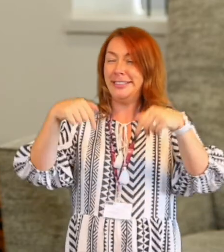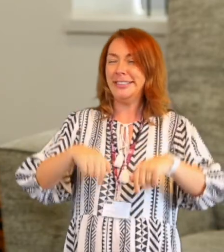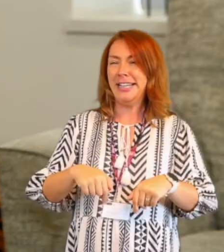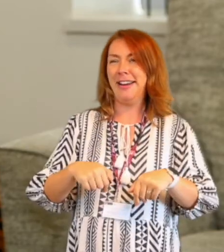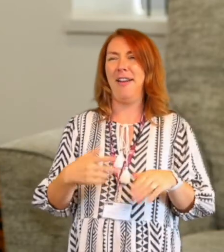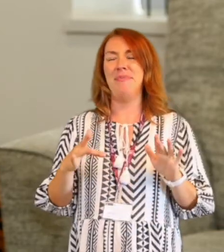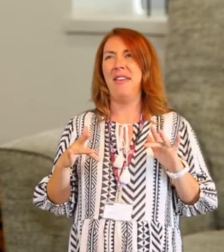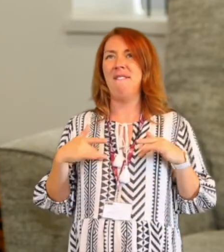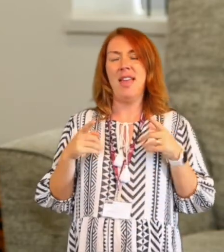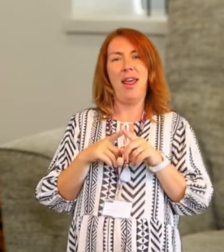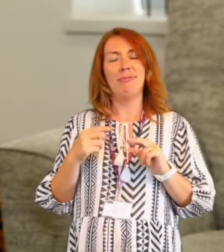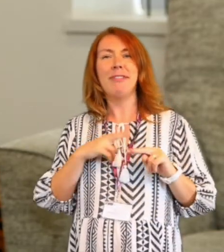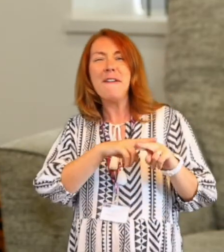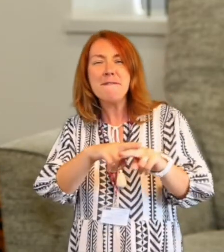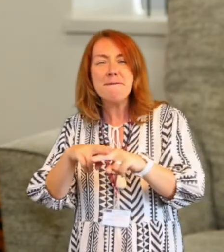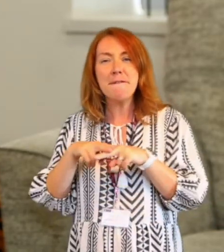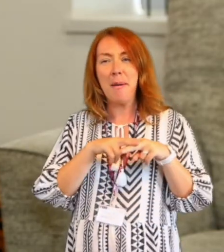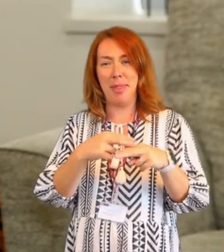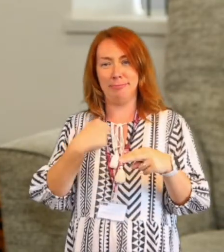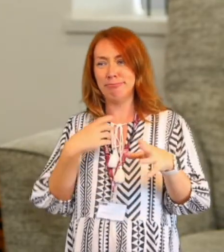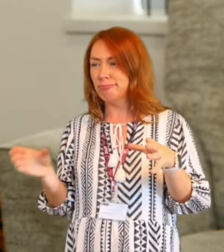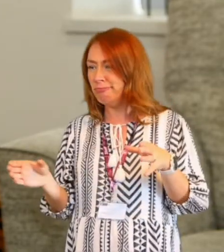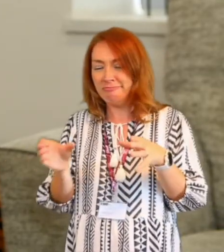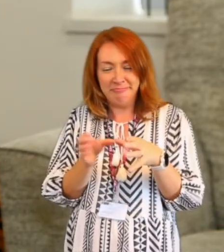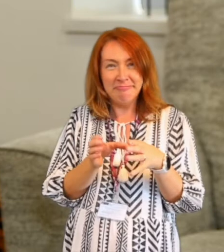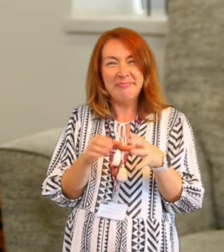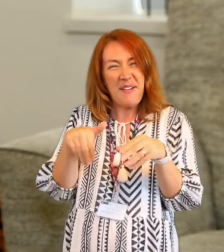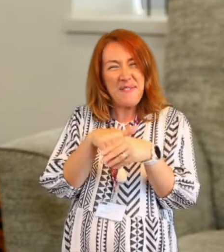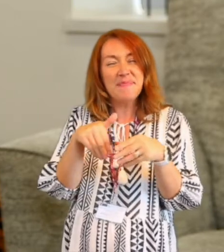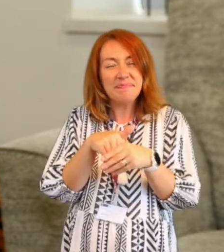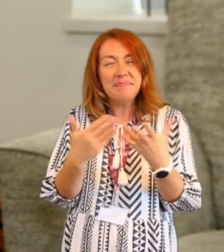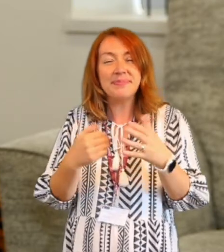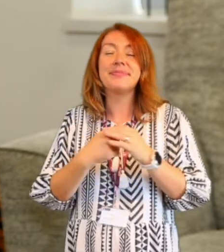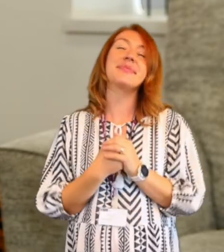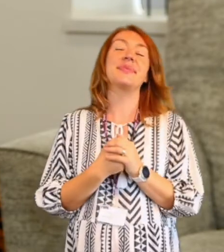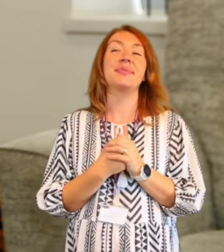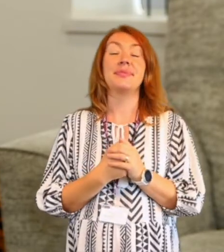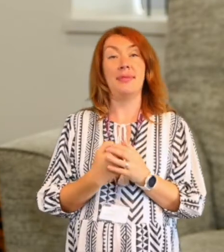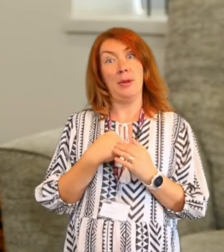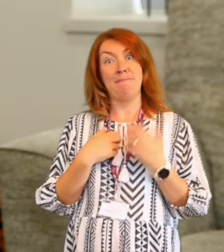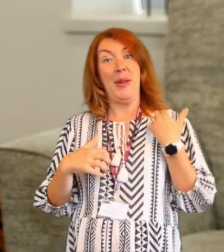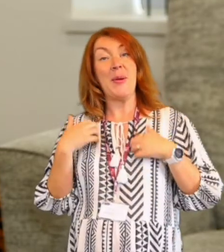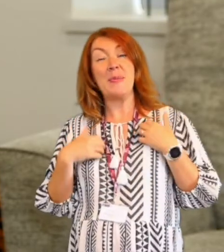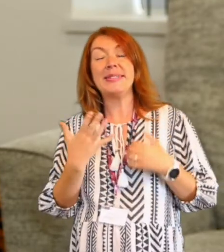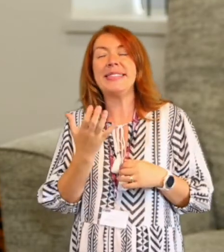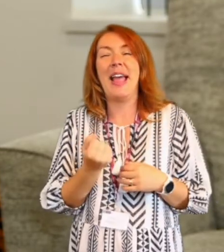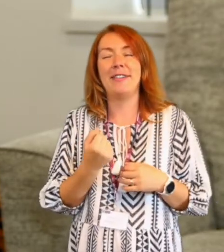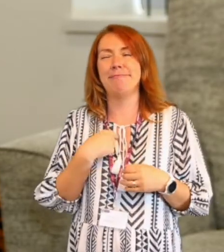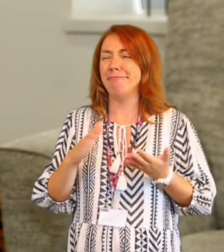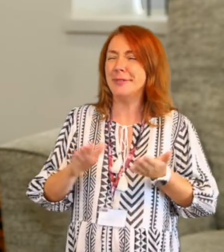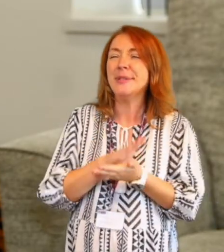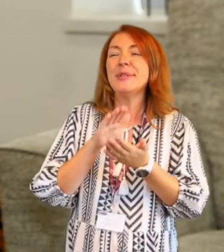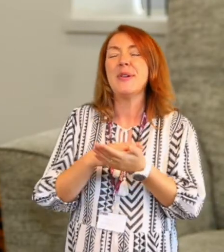place. You feel like you're part of the family. So my hobbies are meeting up with friends and socialising.